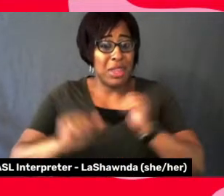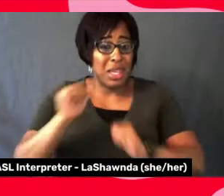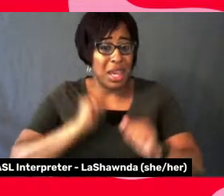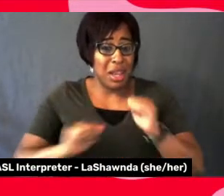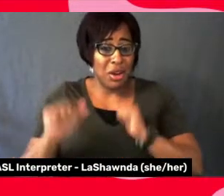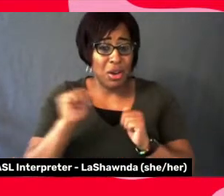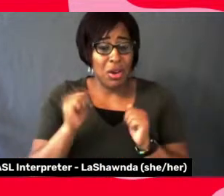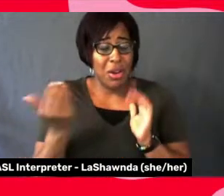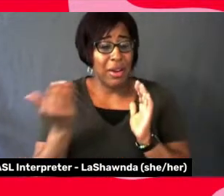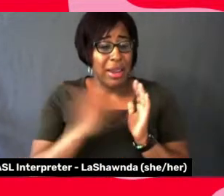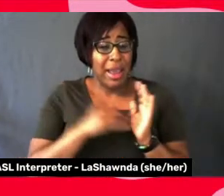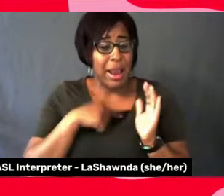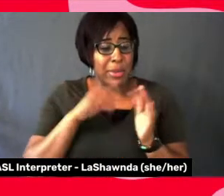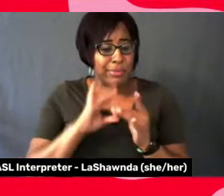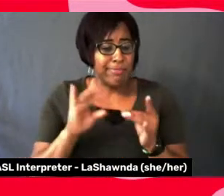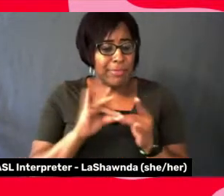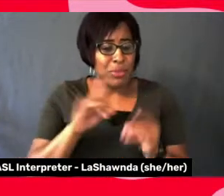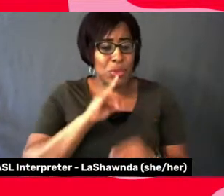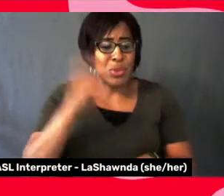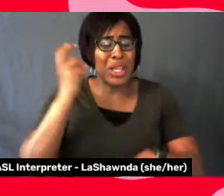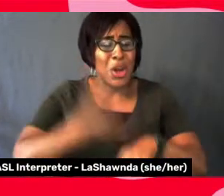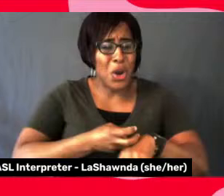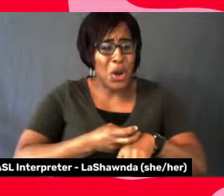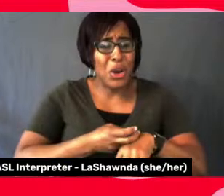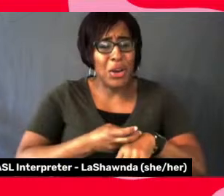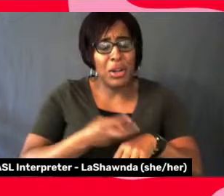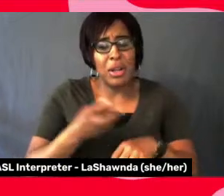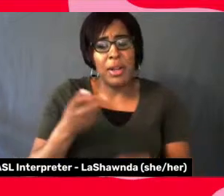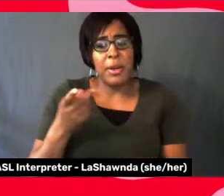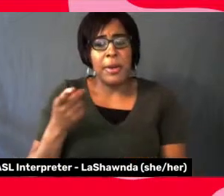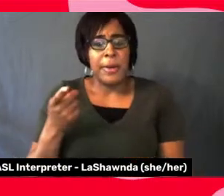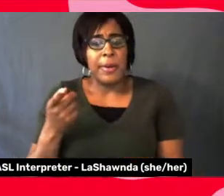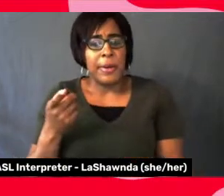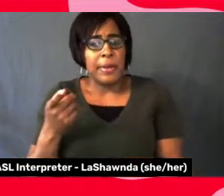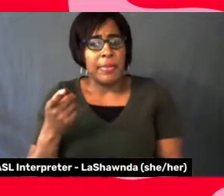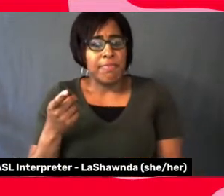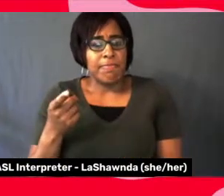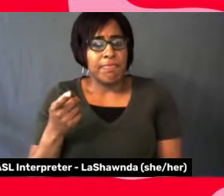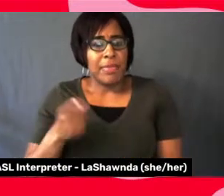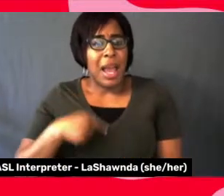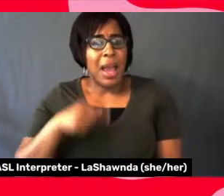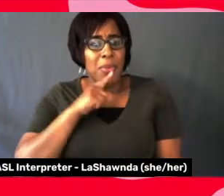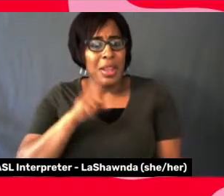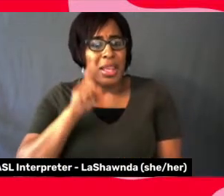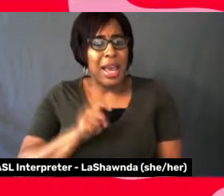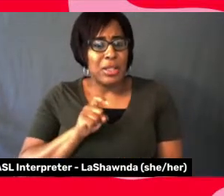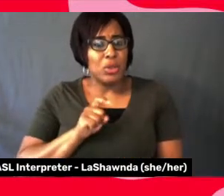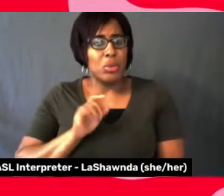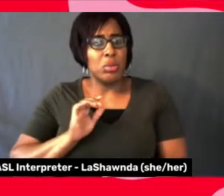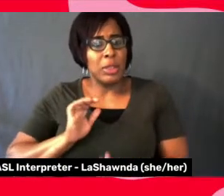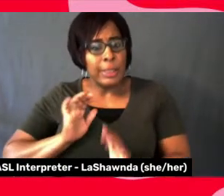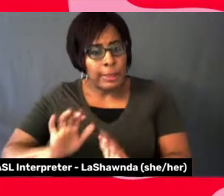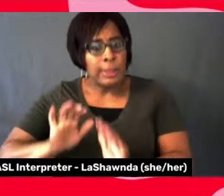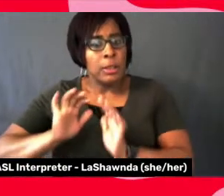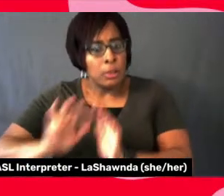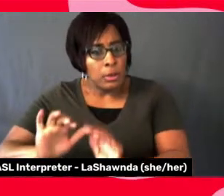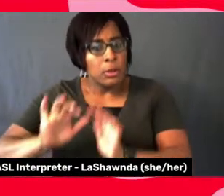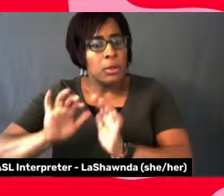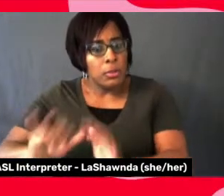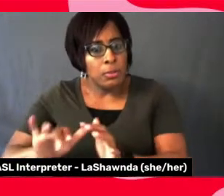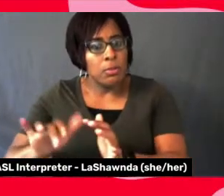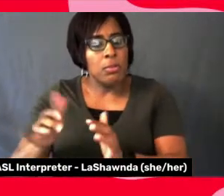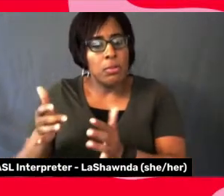hard because I had to really push to have, to, to, to be authentic in a role. And, um,